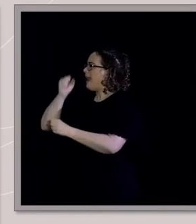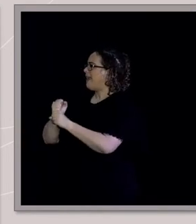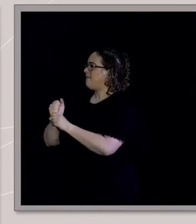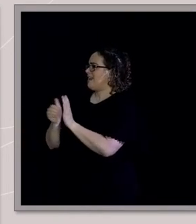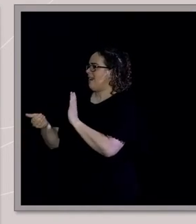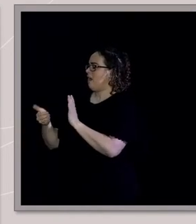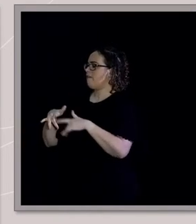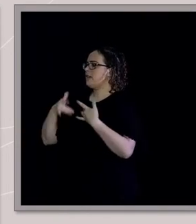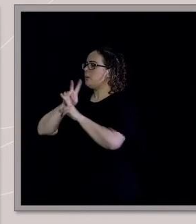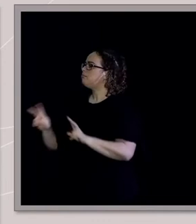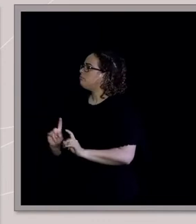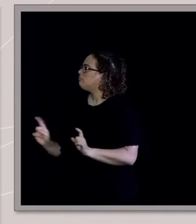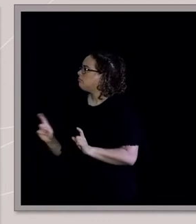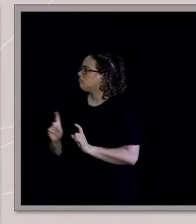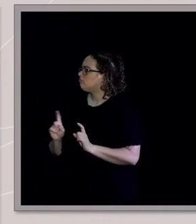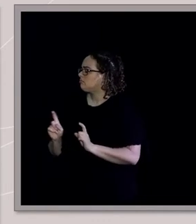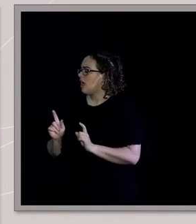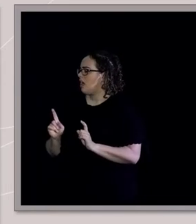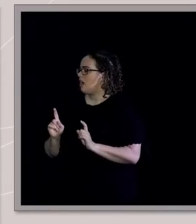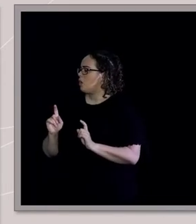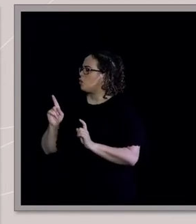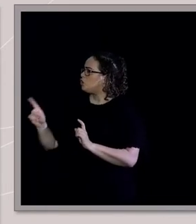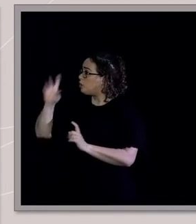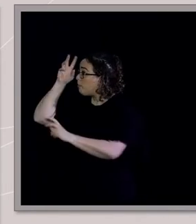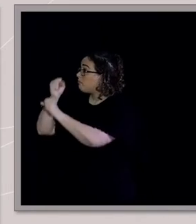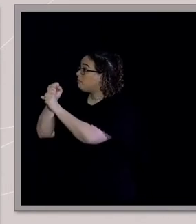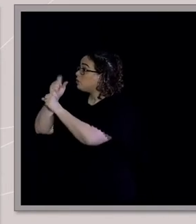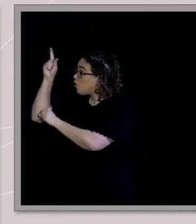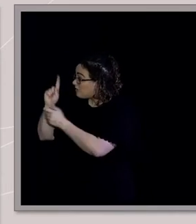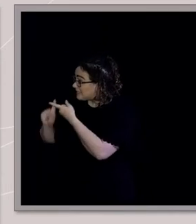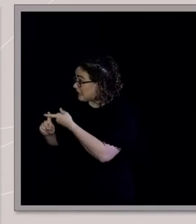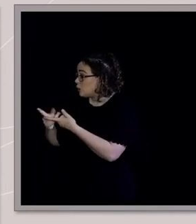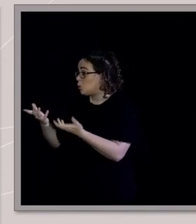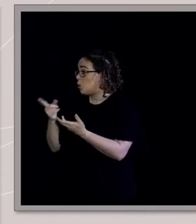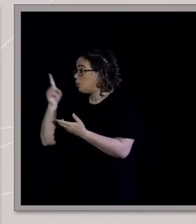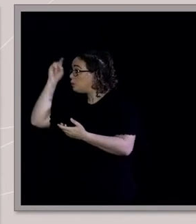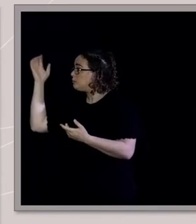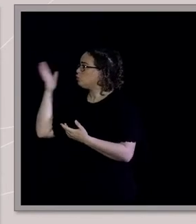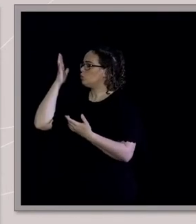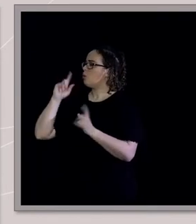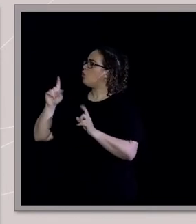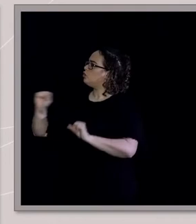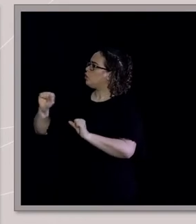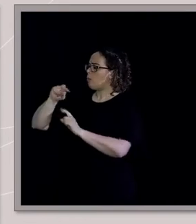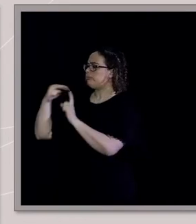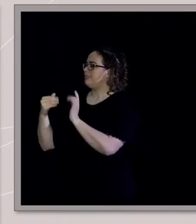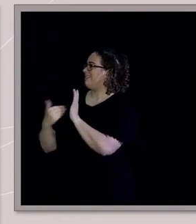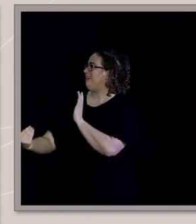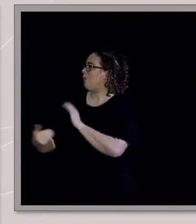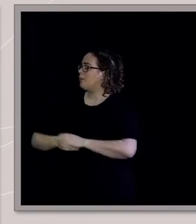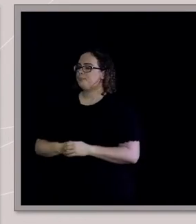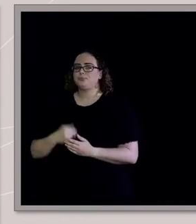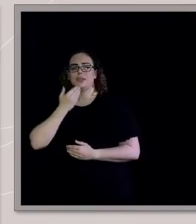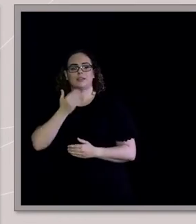faith? Yeah. Around a higher power, around spirituality and things of that sort? Yeah. Thanks so much for that